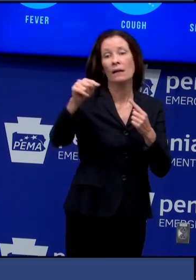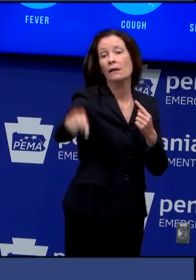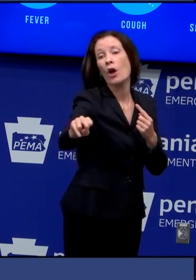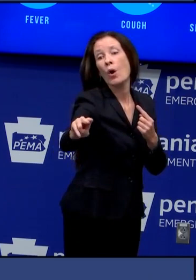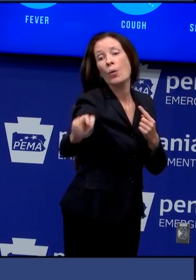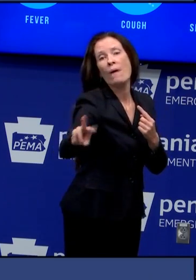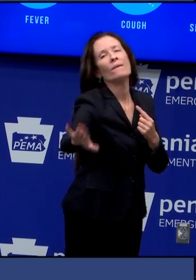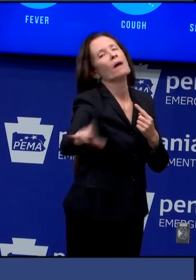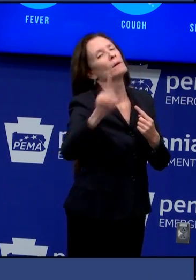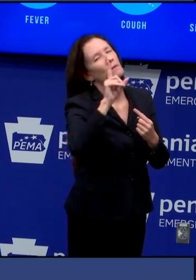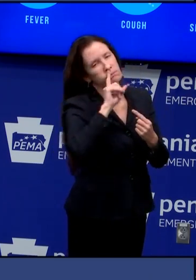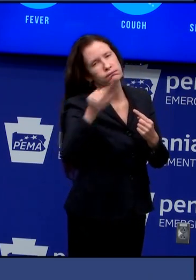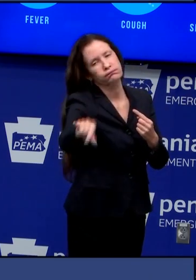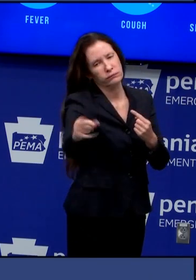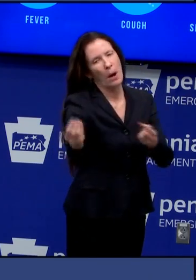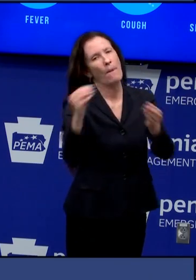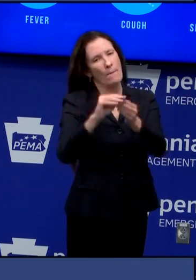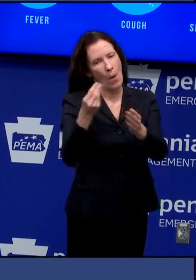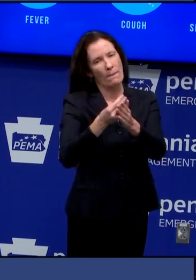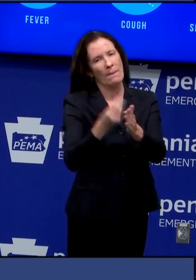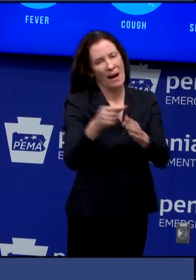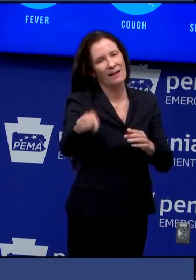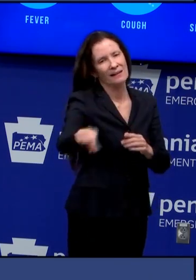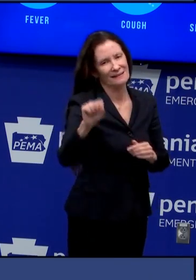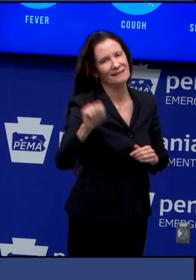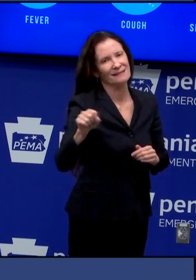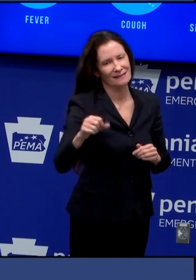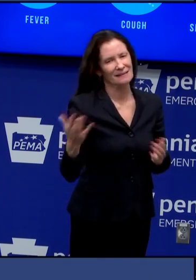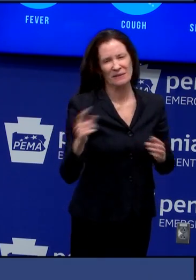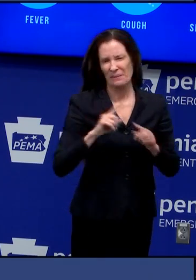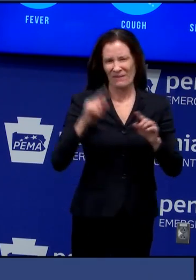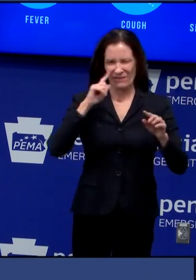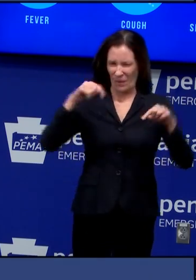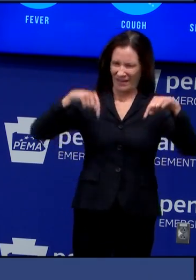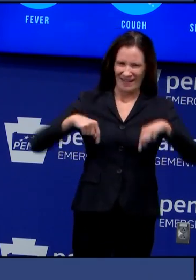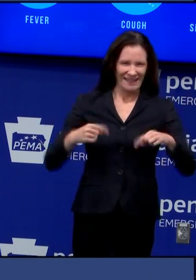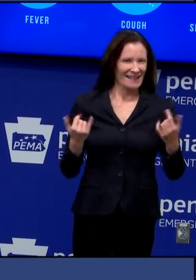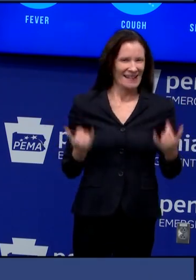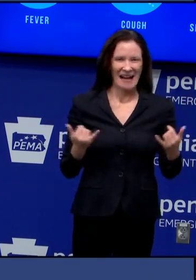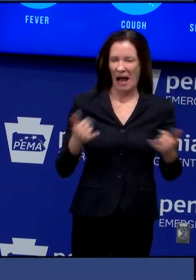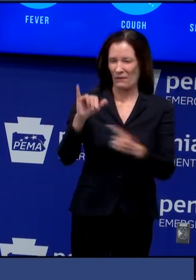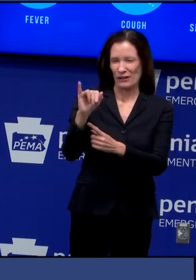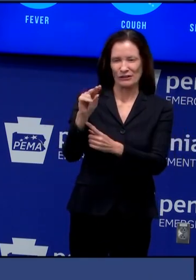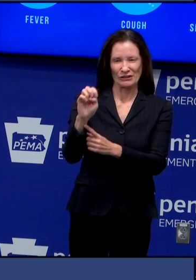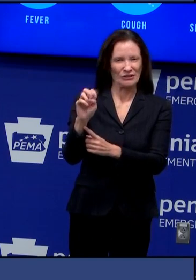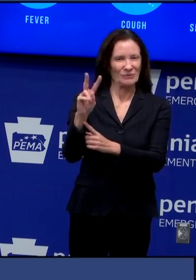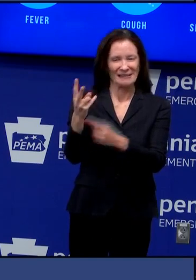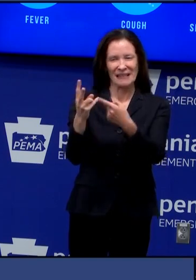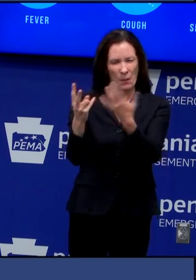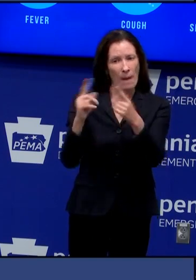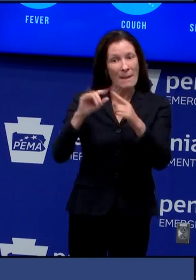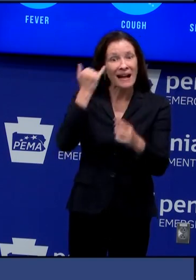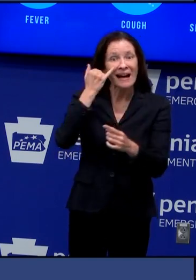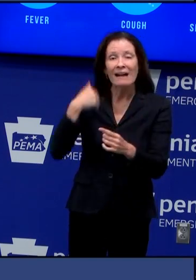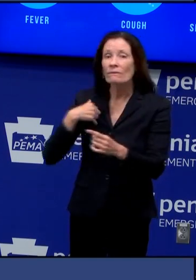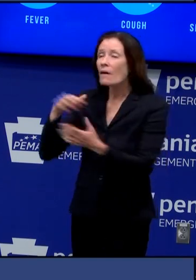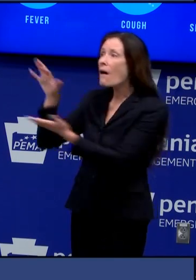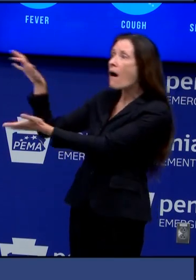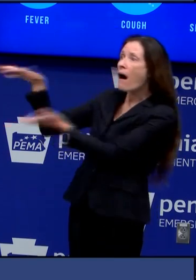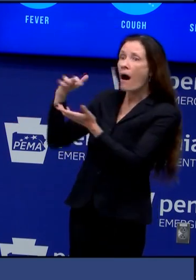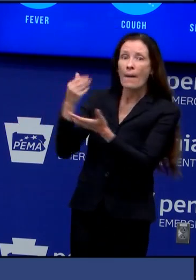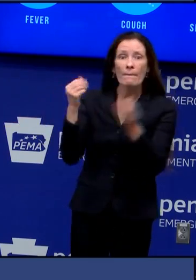allocate some of that directly to the counties because they all have different priorities for and needs